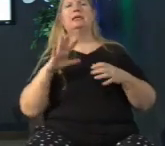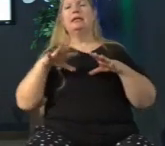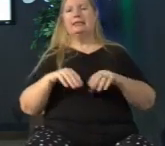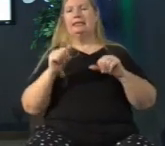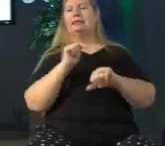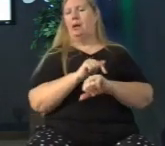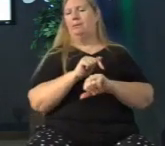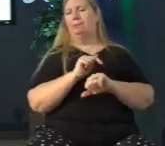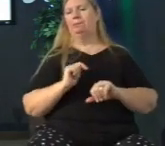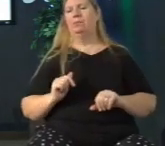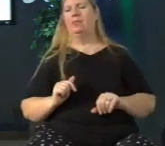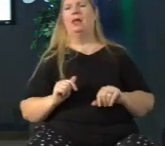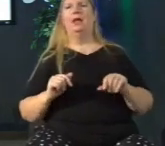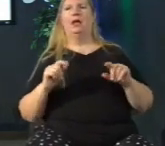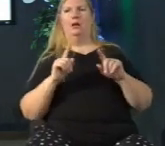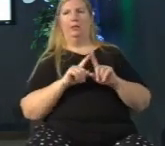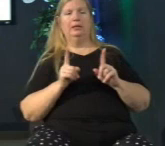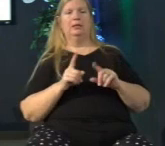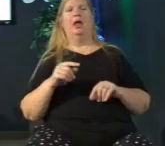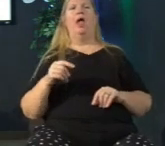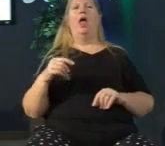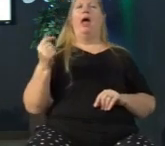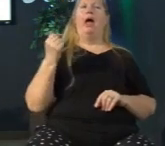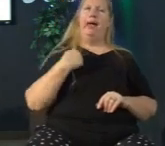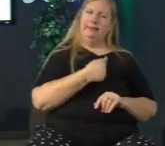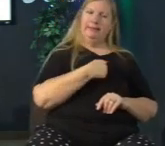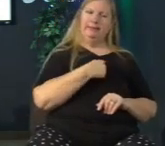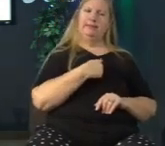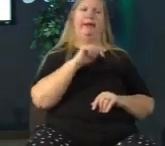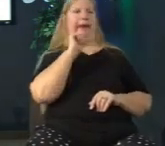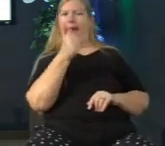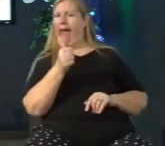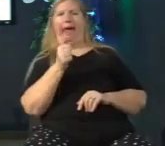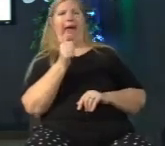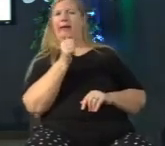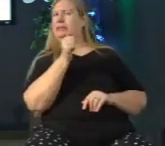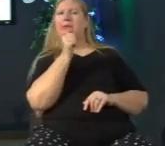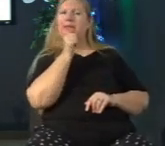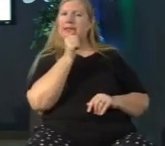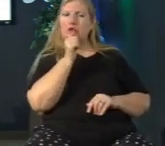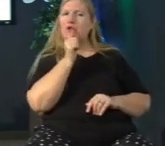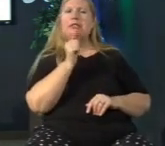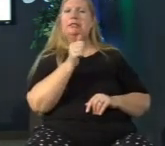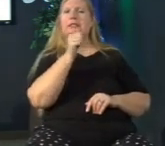unfortunately for us though we're impatient we want it now we don't want to wait